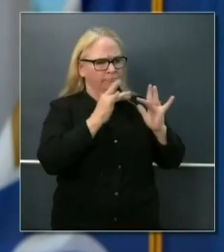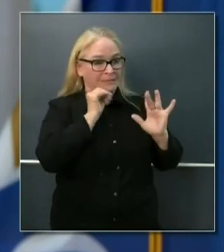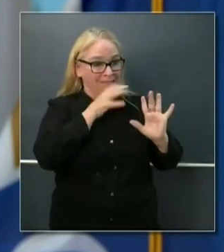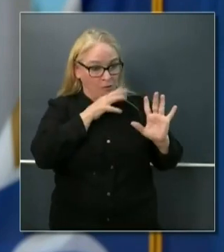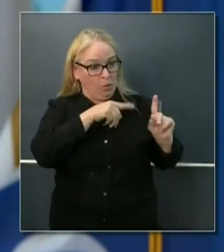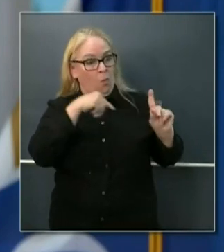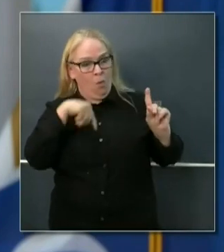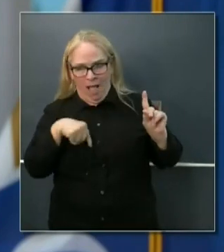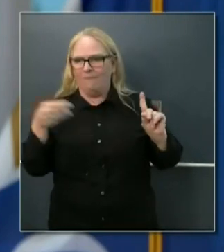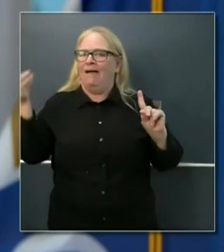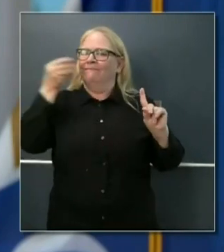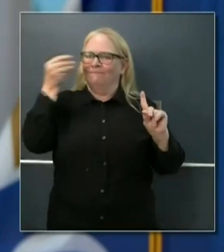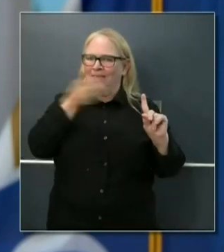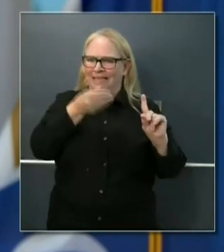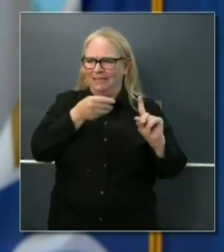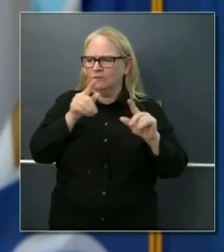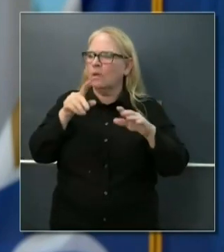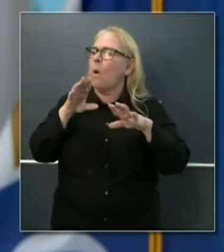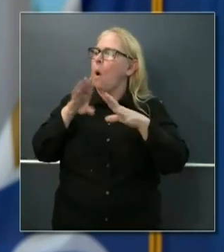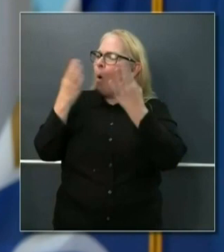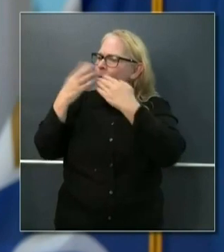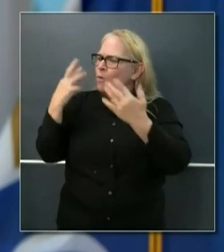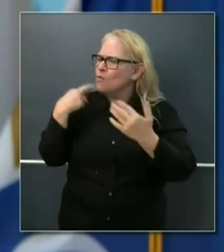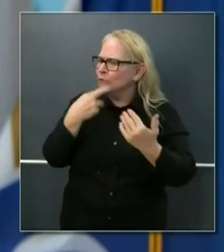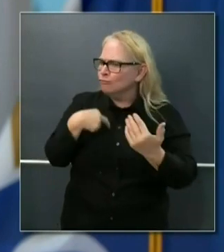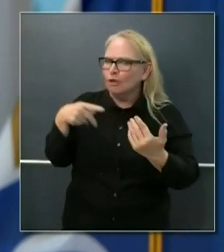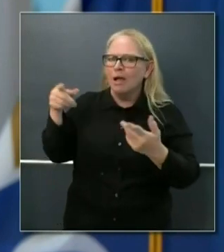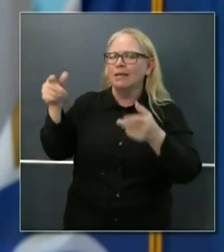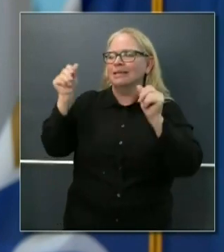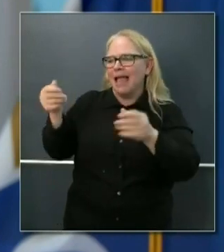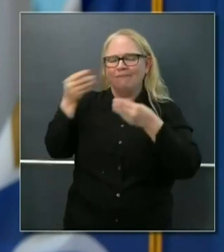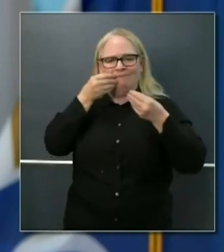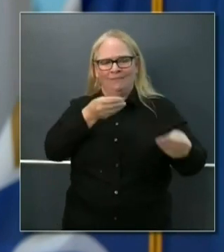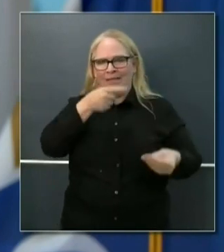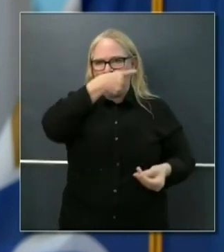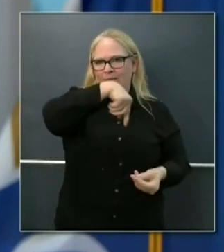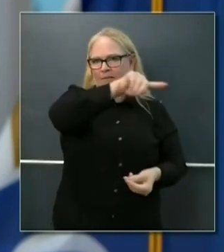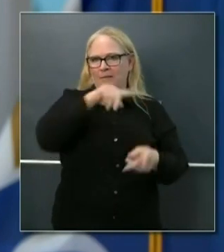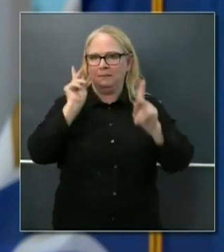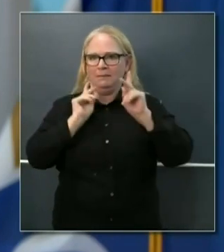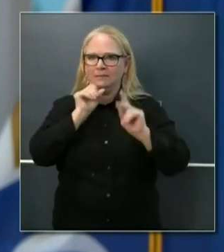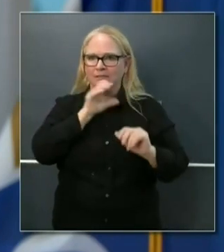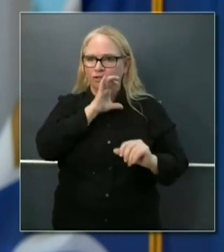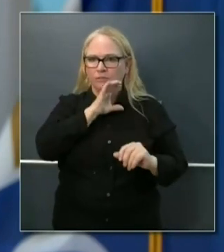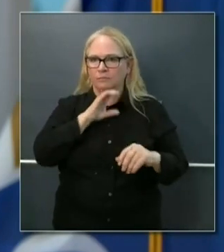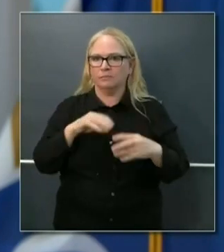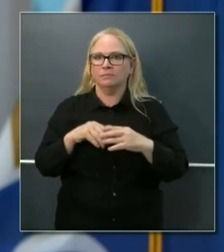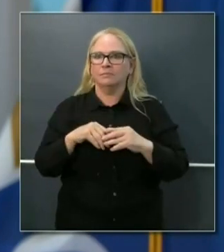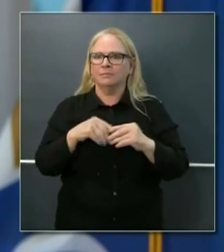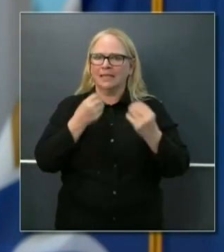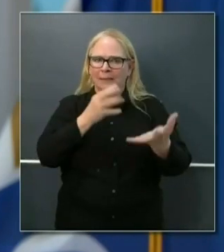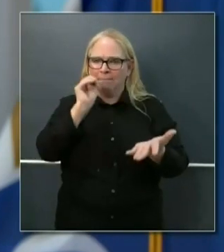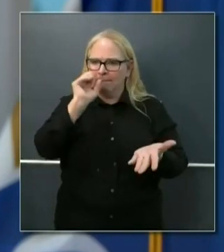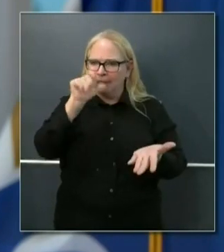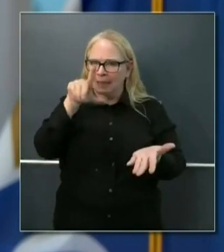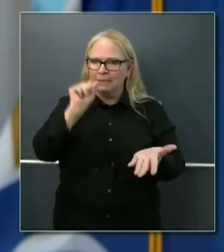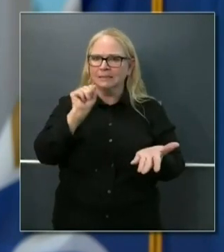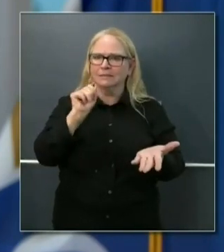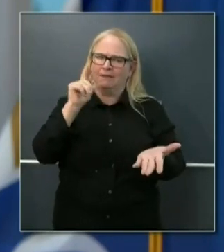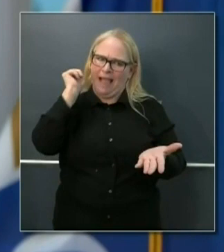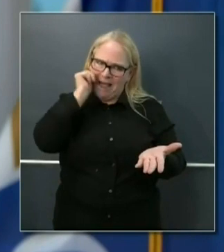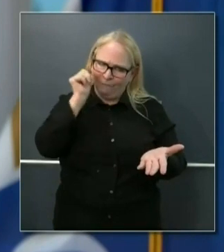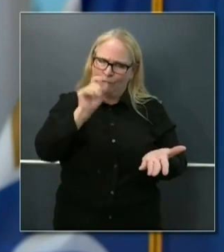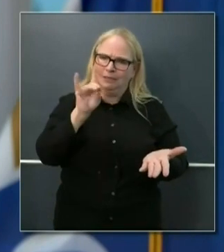reopened and provide hundreds of thousands, if not millions, of prepared meals every day